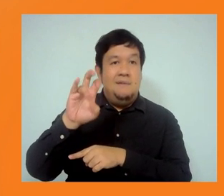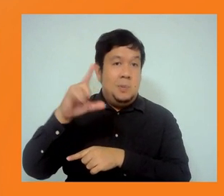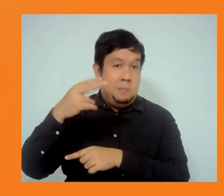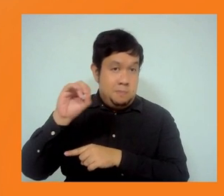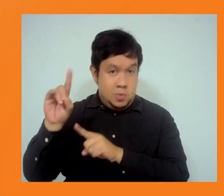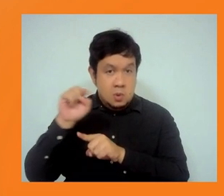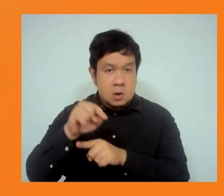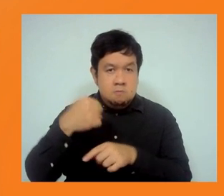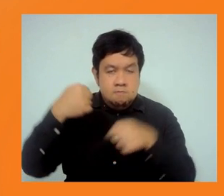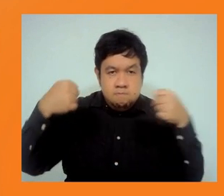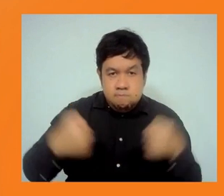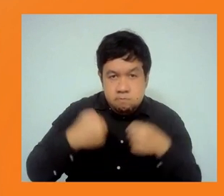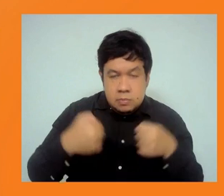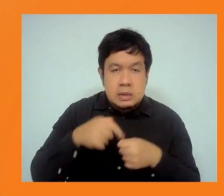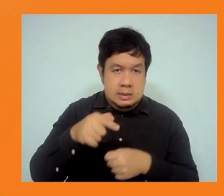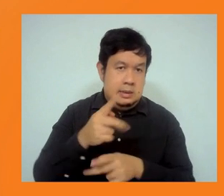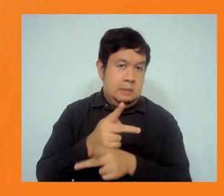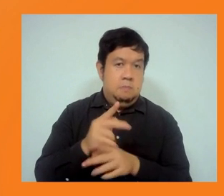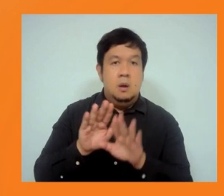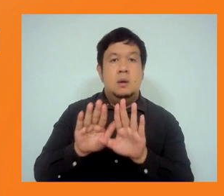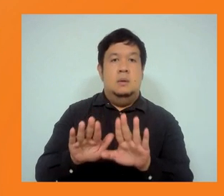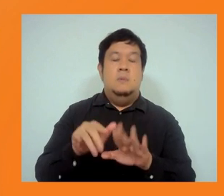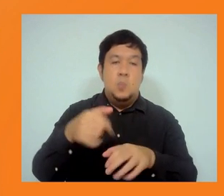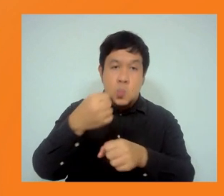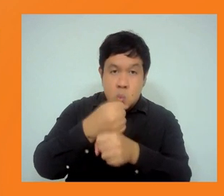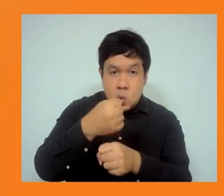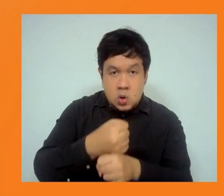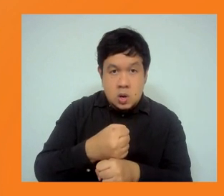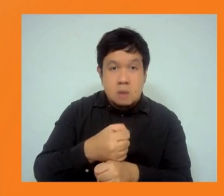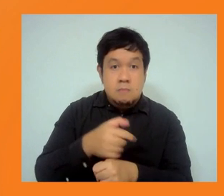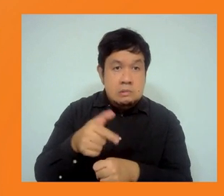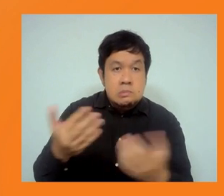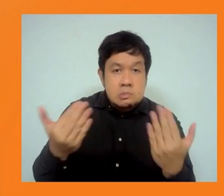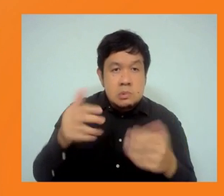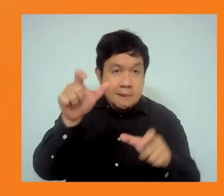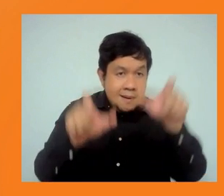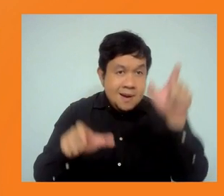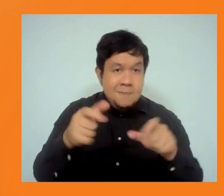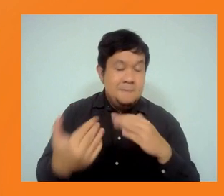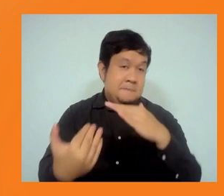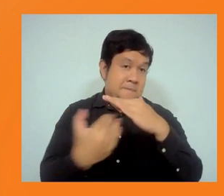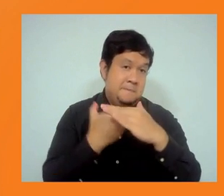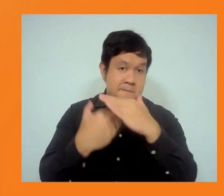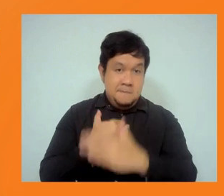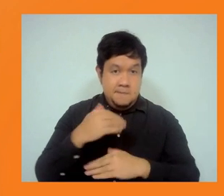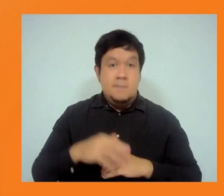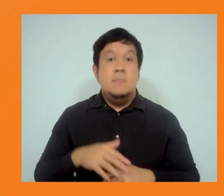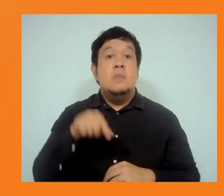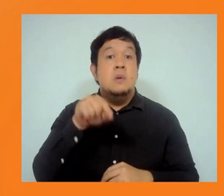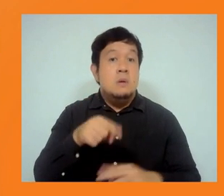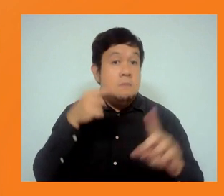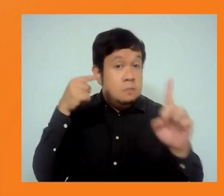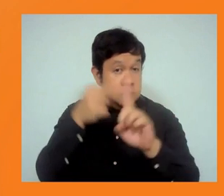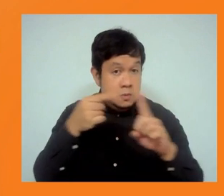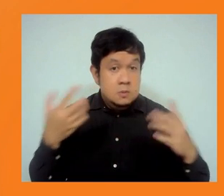out working with our clients. Another issue pointed out clearly by Hermantha and also